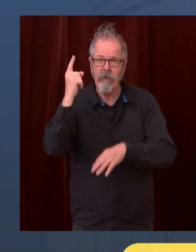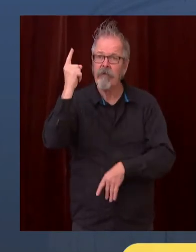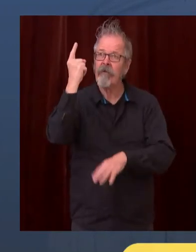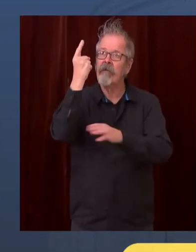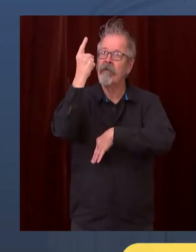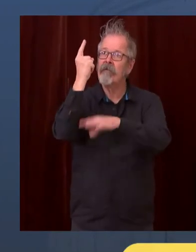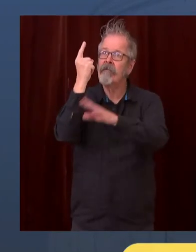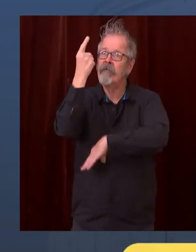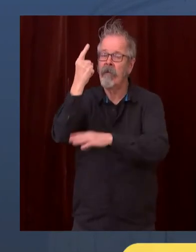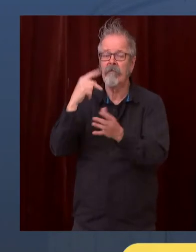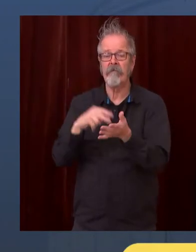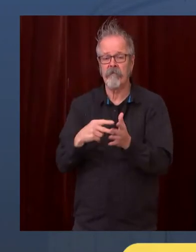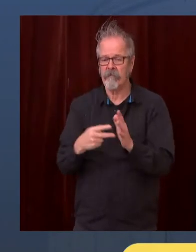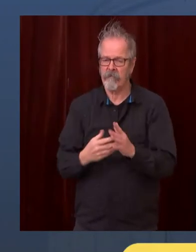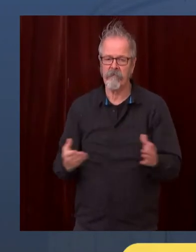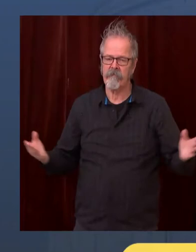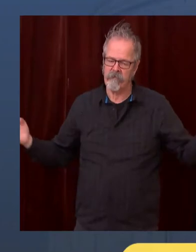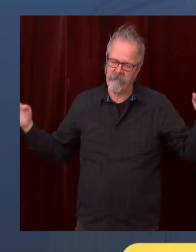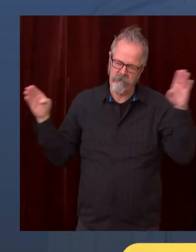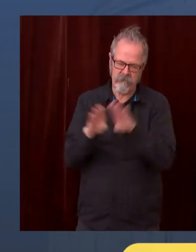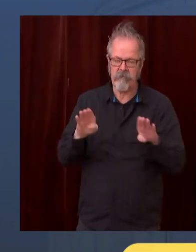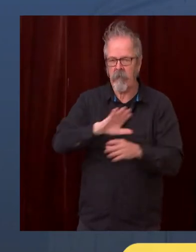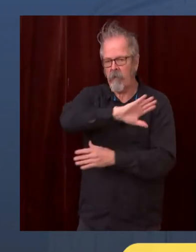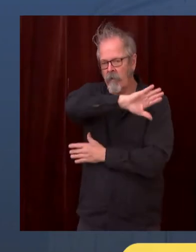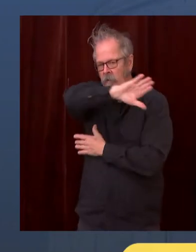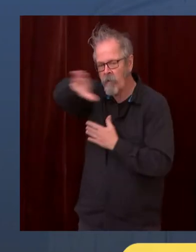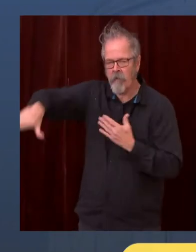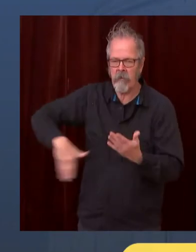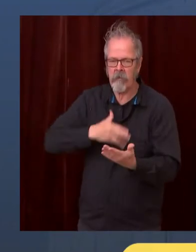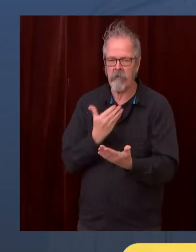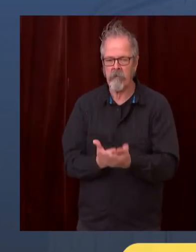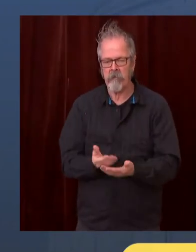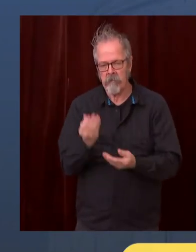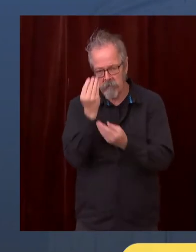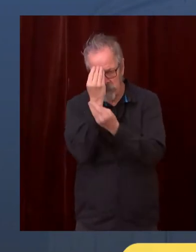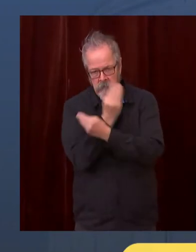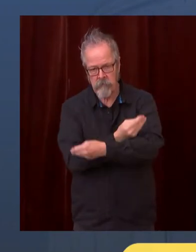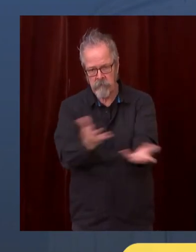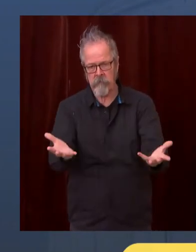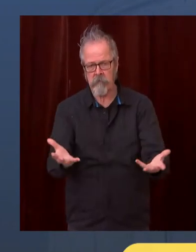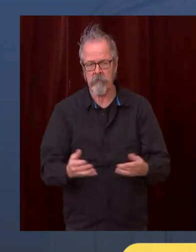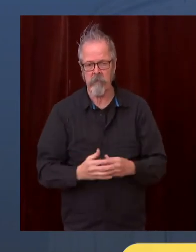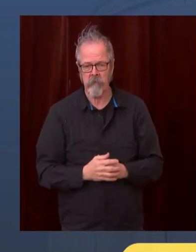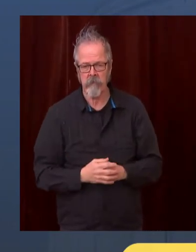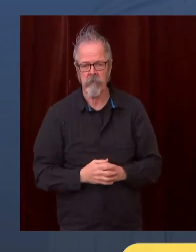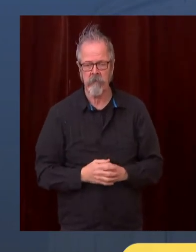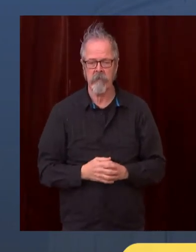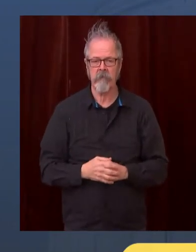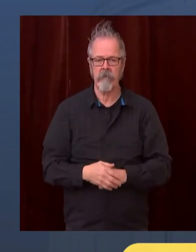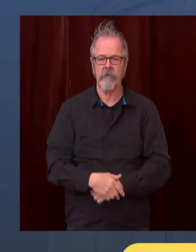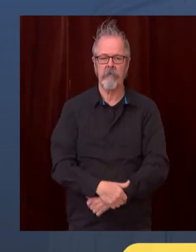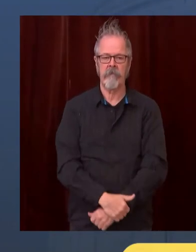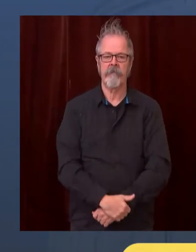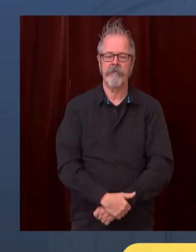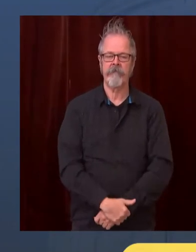So to talk about some of the health issues that I've alluded to, I've asked Dr. Lofi to make some comments